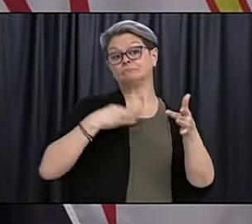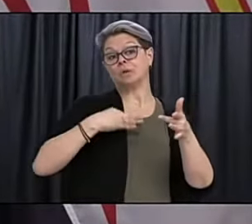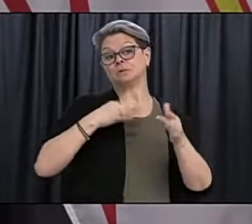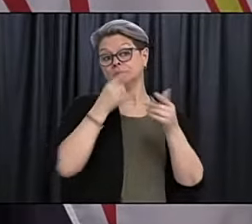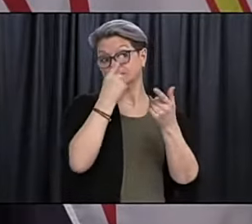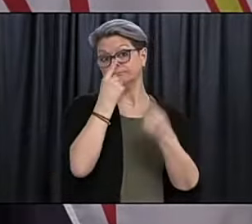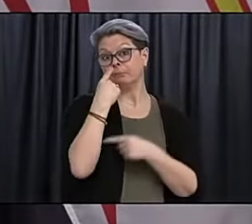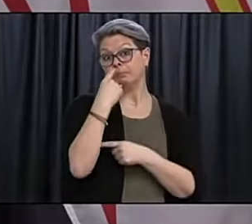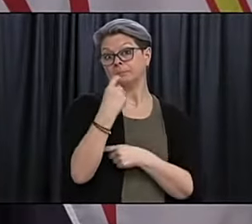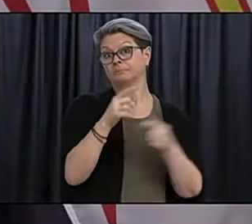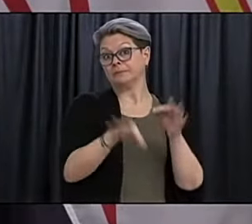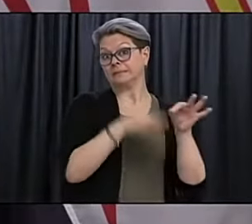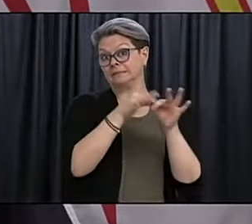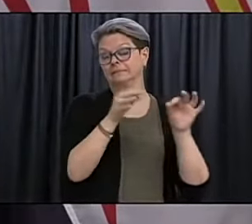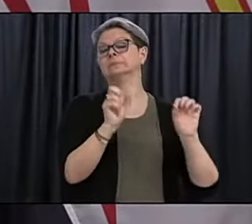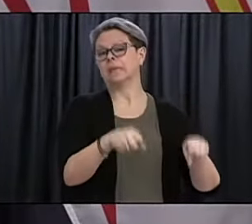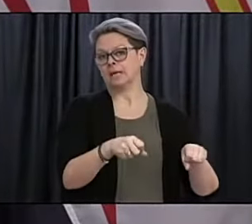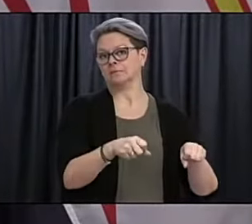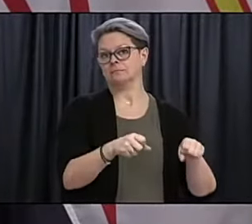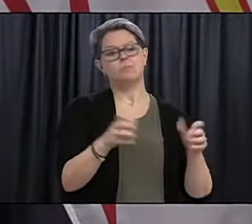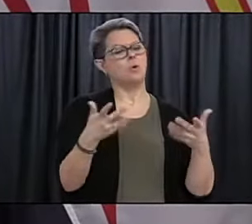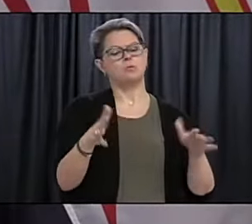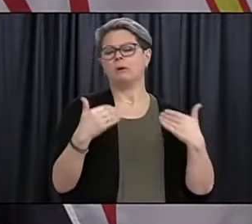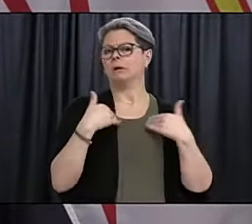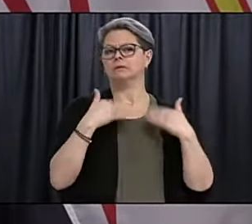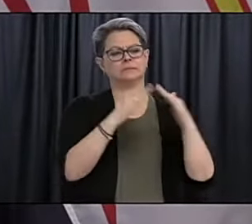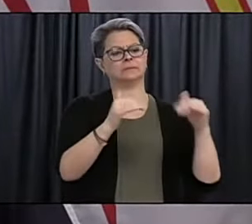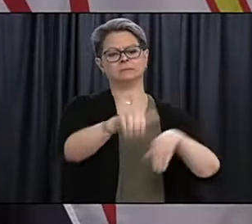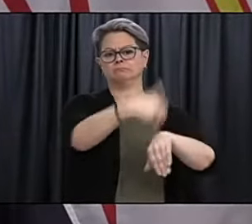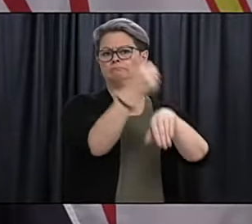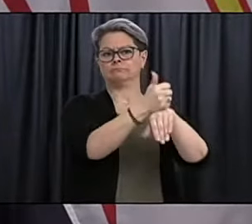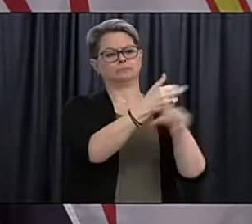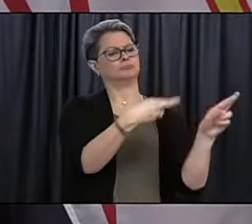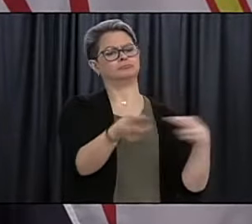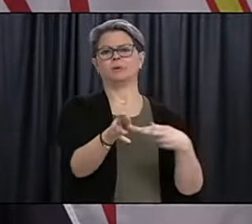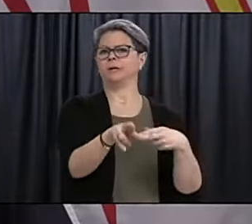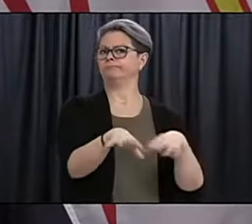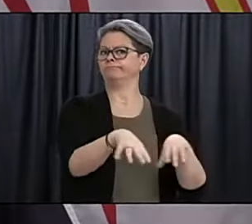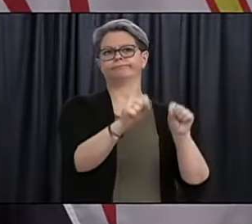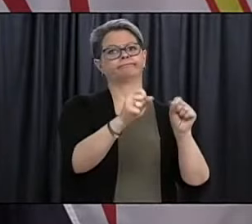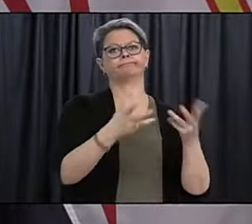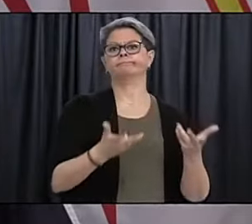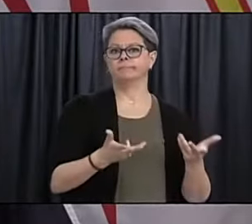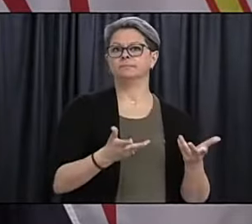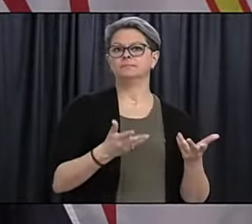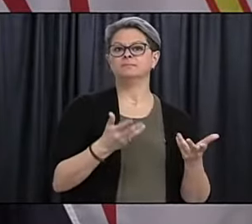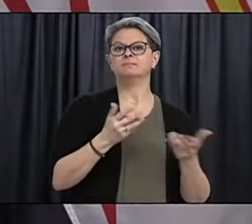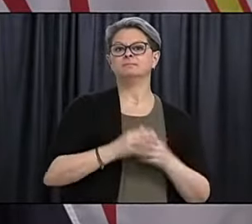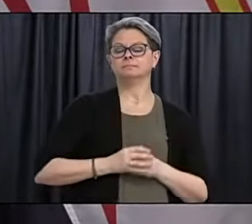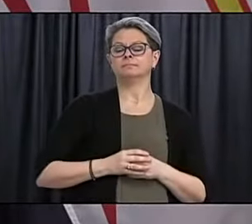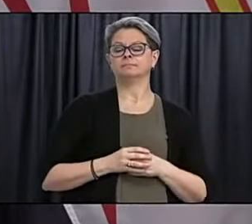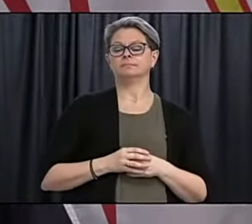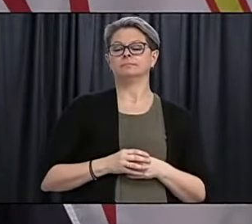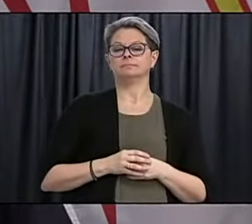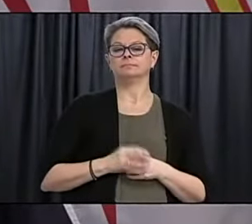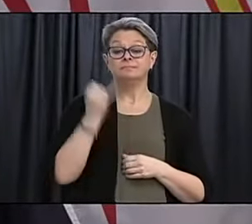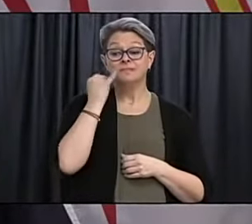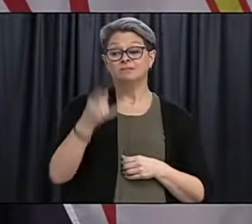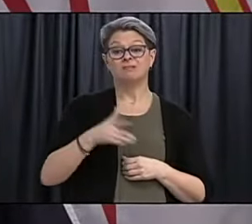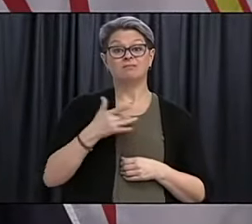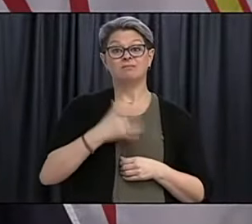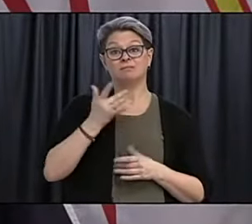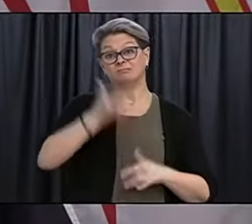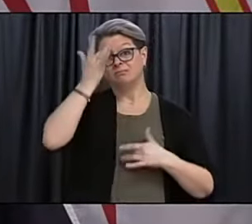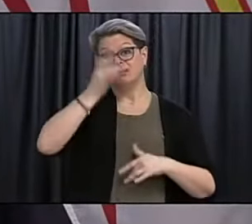there are processes in place already for those people because if they develop symptoms, there's processes in place for them to get